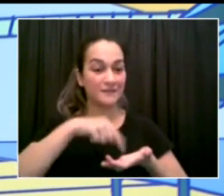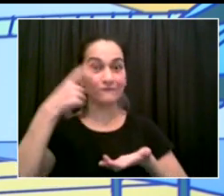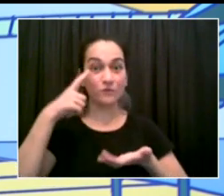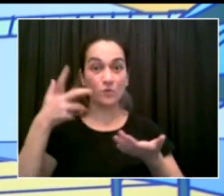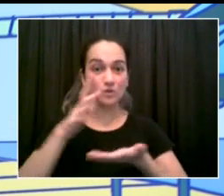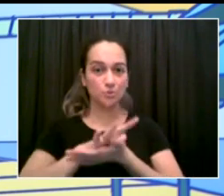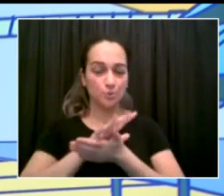testing.